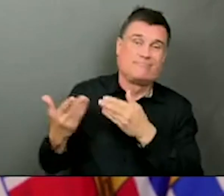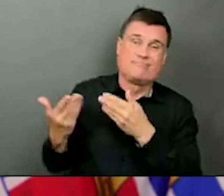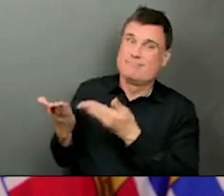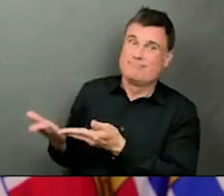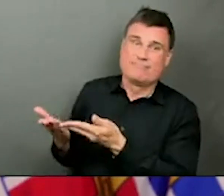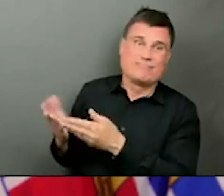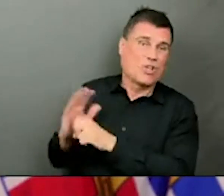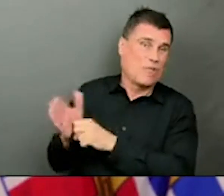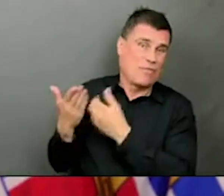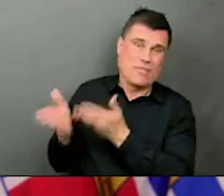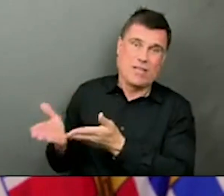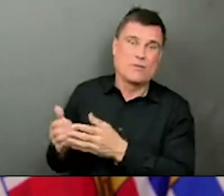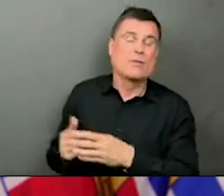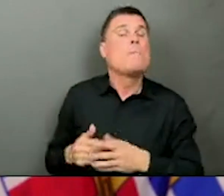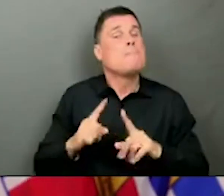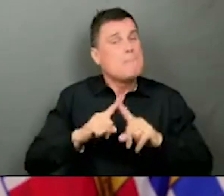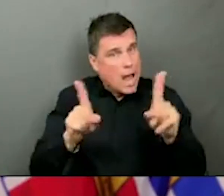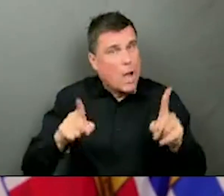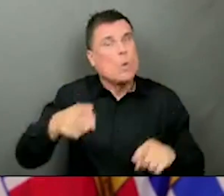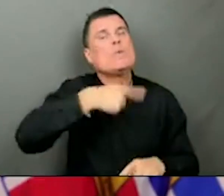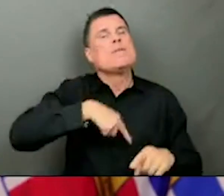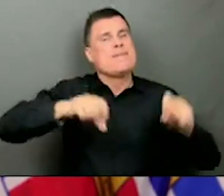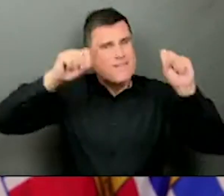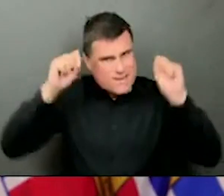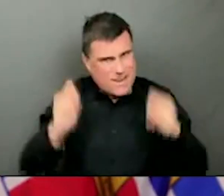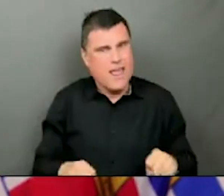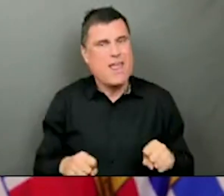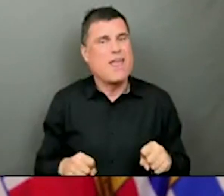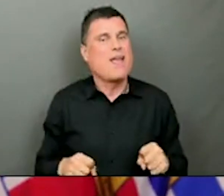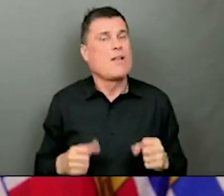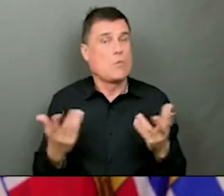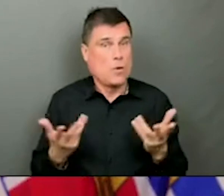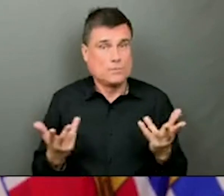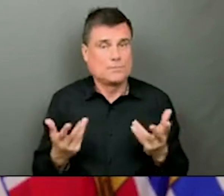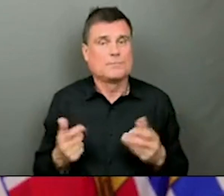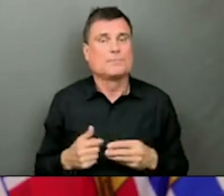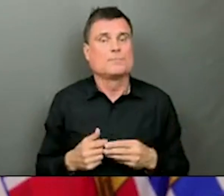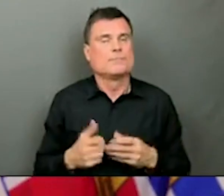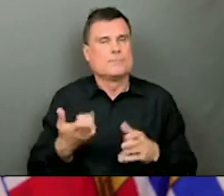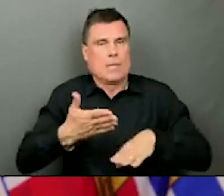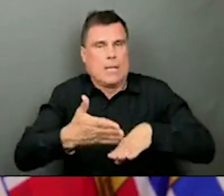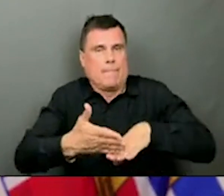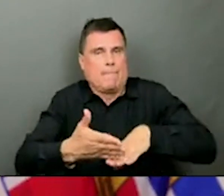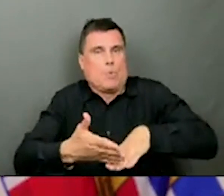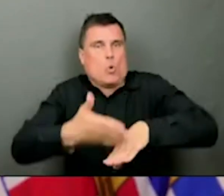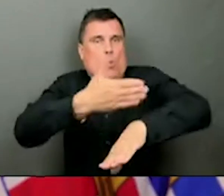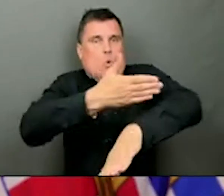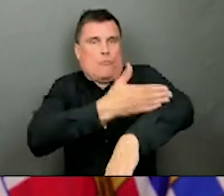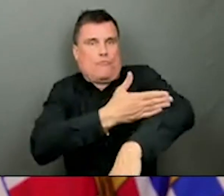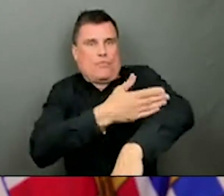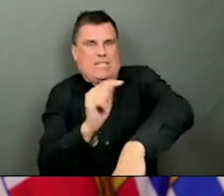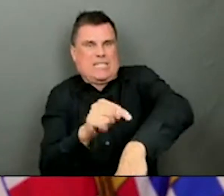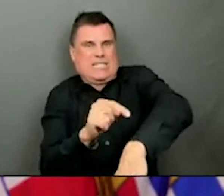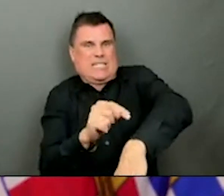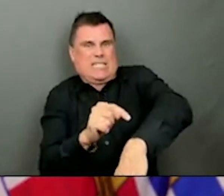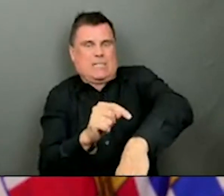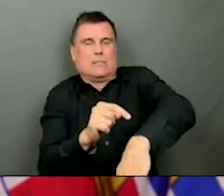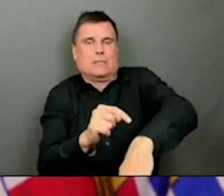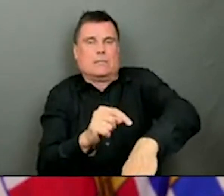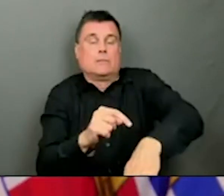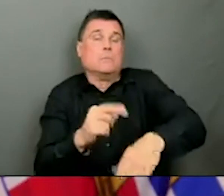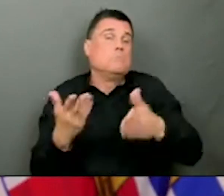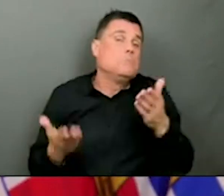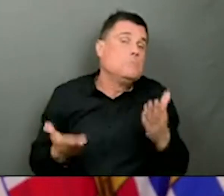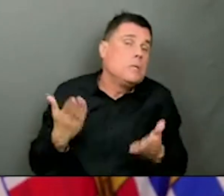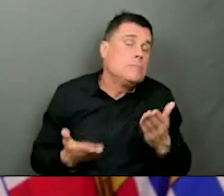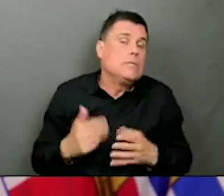causes sporadic outbreaks, maybe in long-term care homes, maybe in schools, maybe in congregate settings when we come together. But